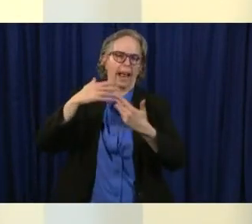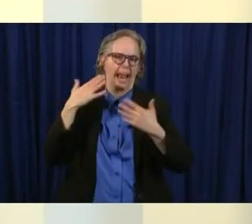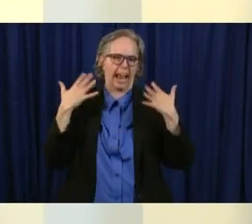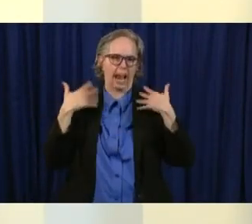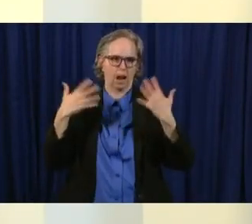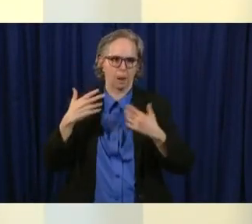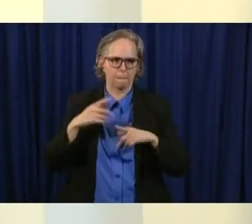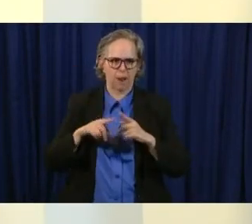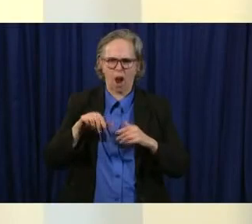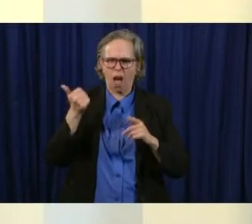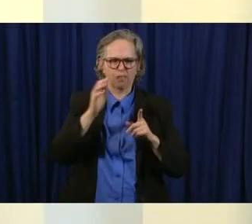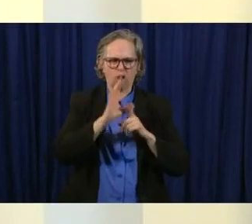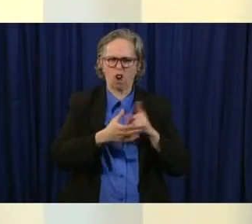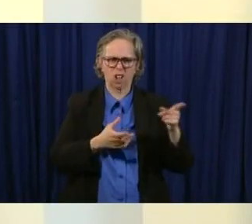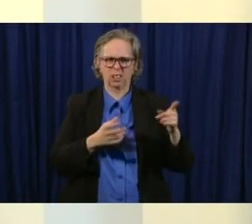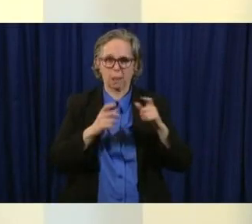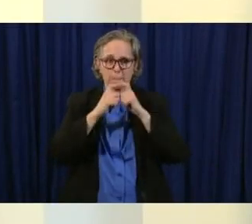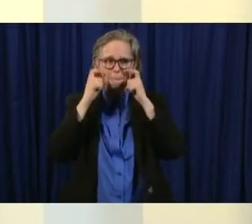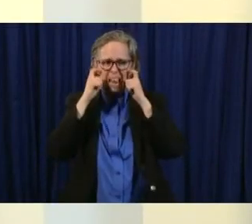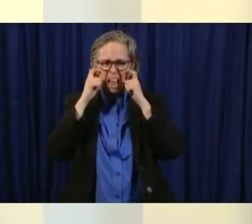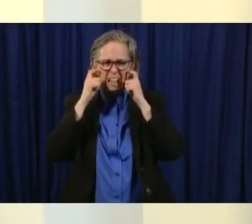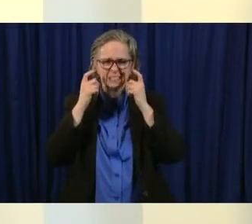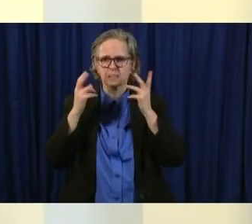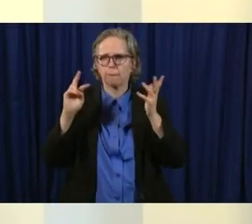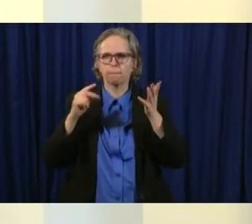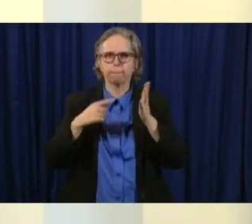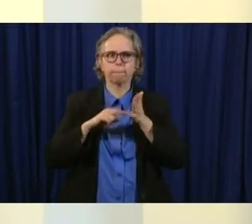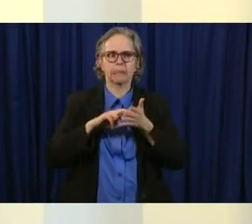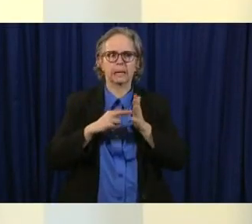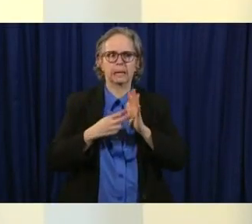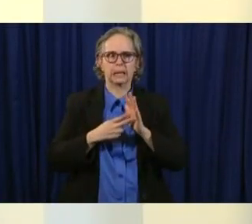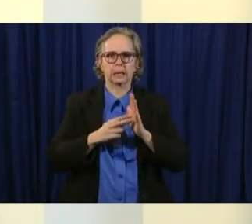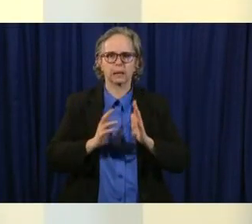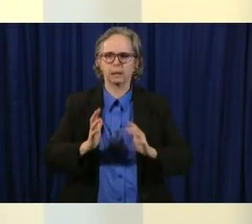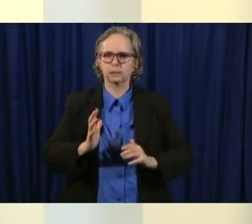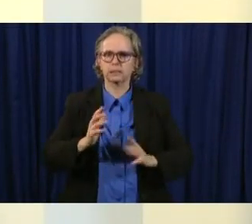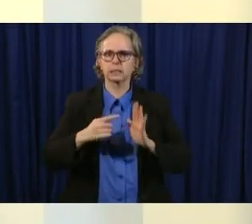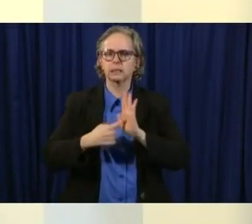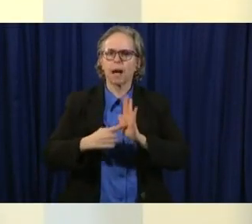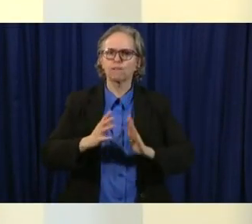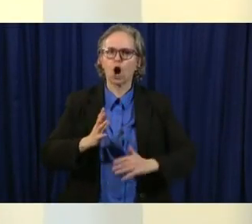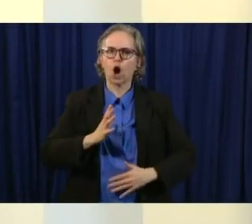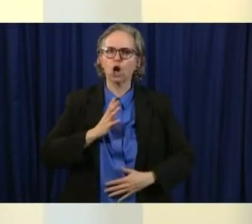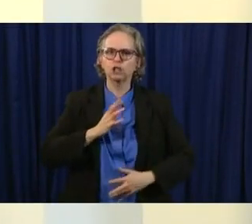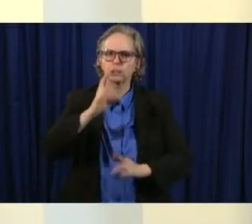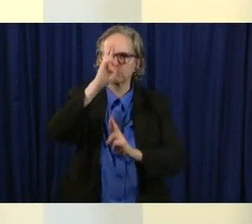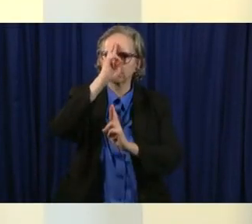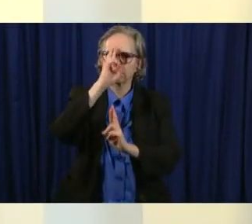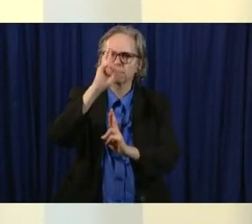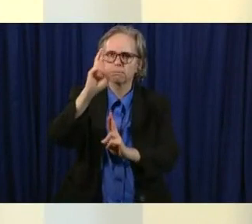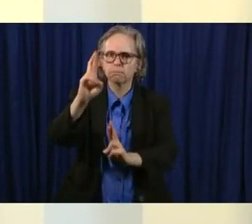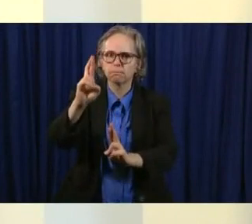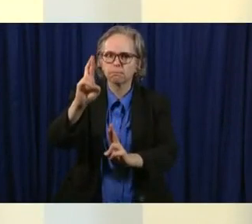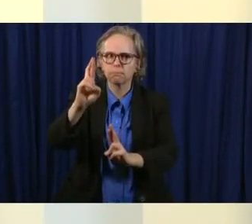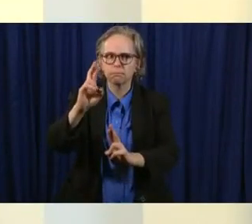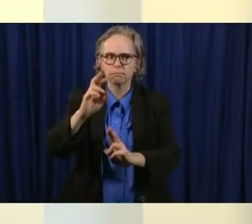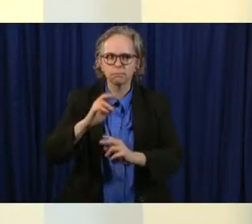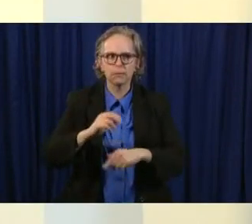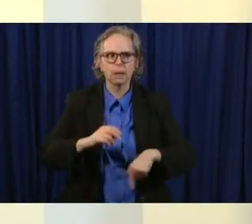a symbol of courtesy to each other care for each other because you know they realized having gone through a few of these